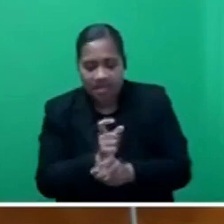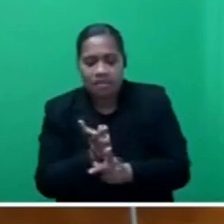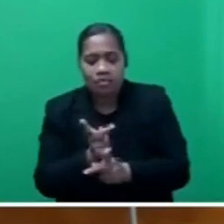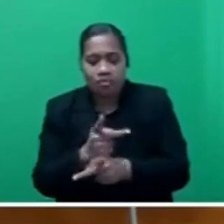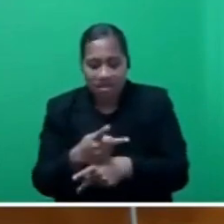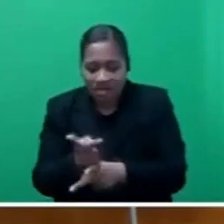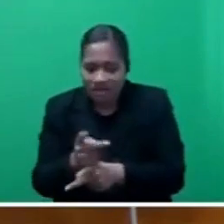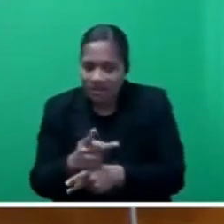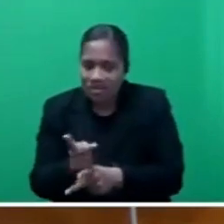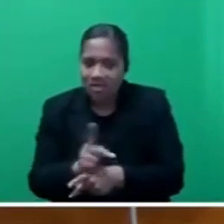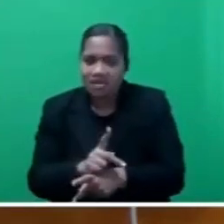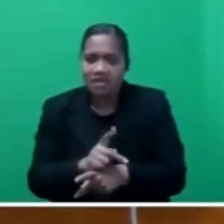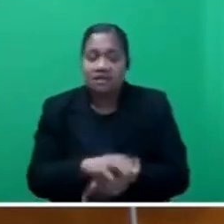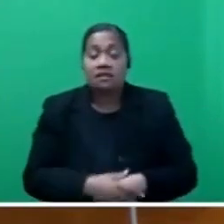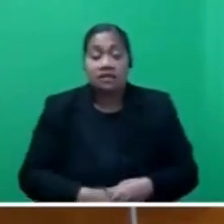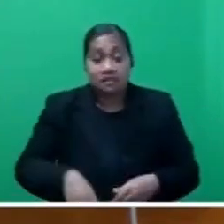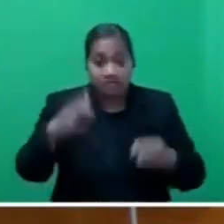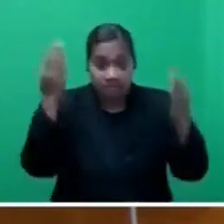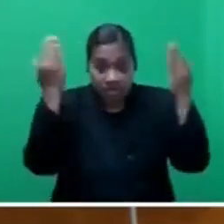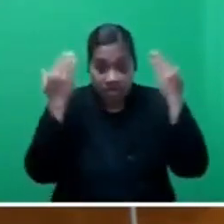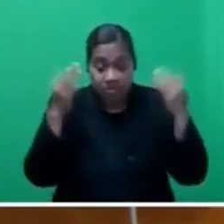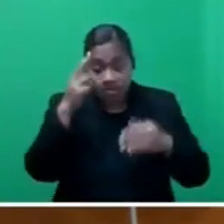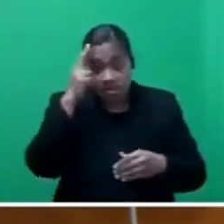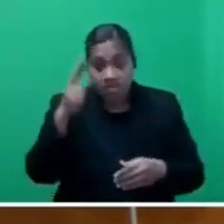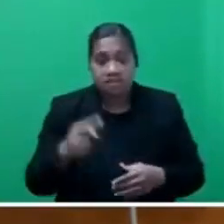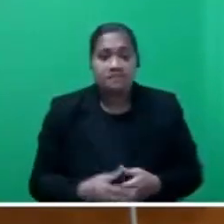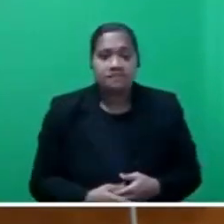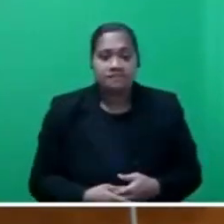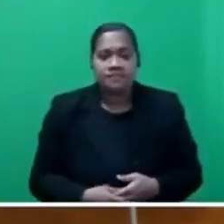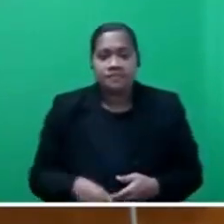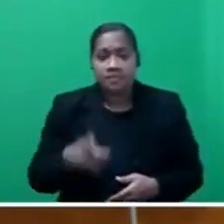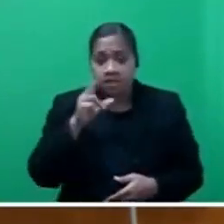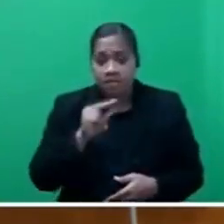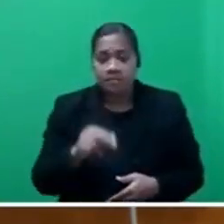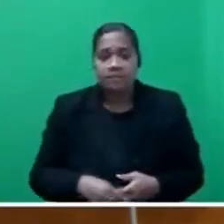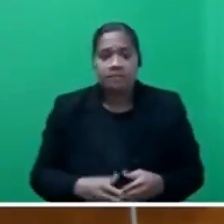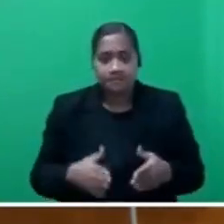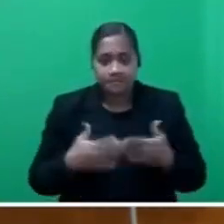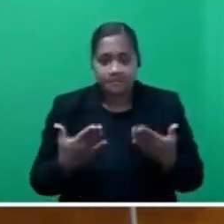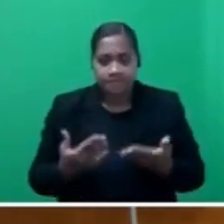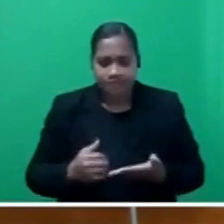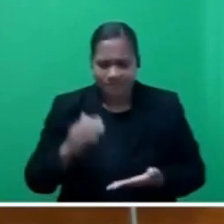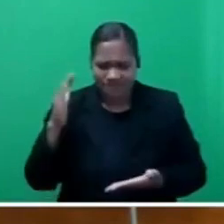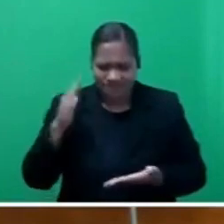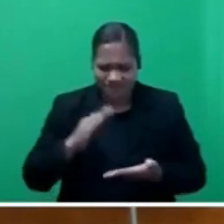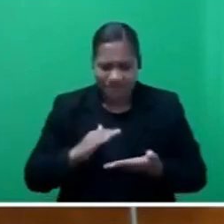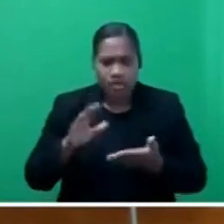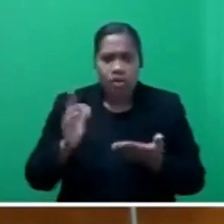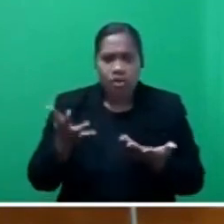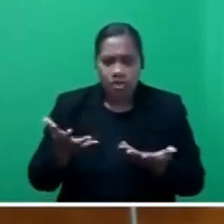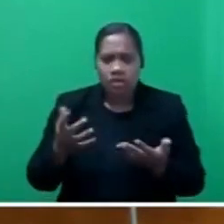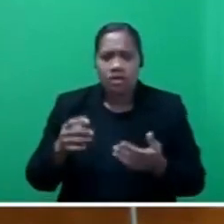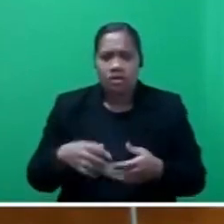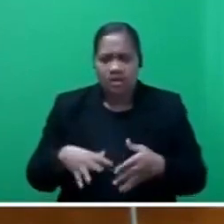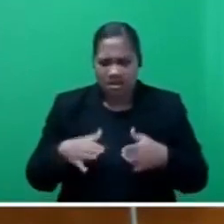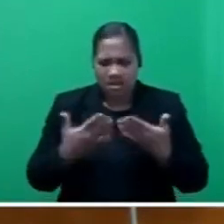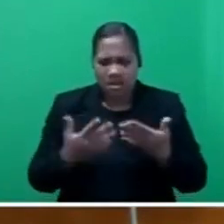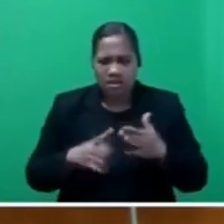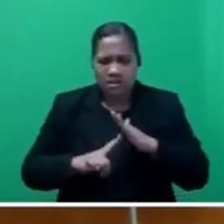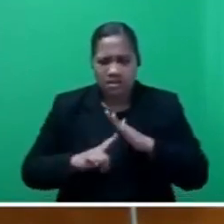Mr Speaker, Sir, generally speaking, there remains a depressed environment in the area of housing in Fiji, as we all know.